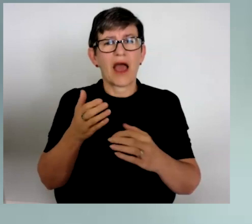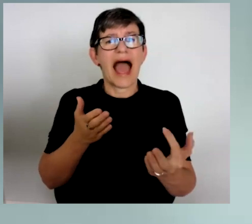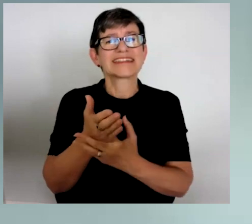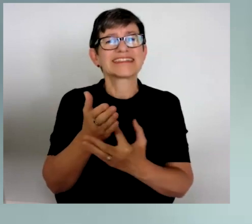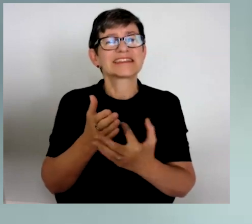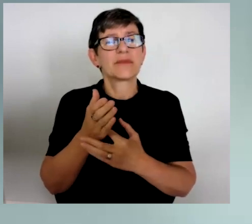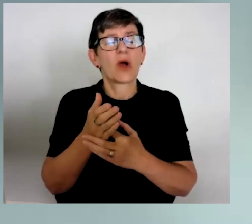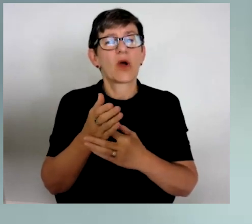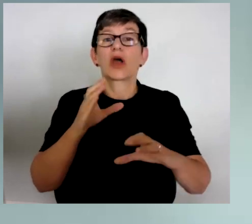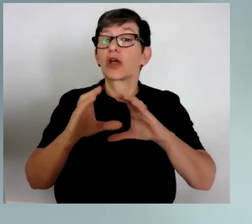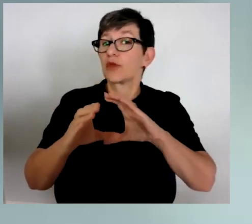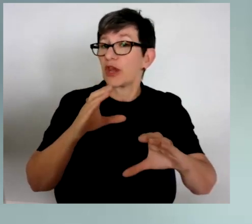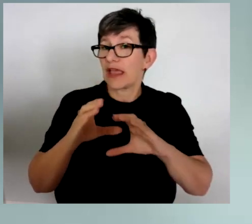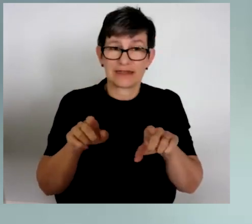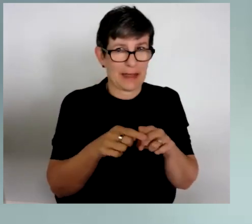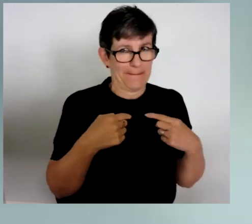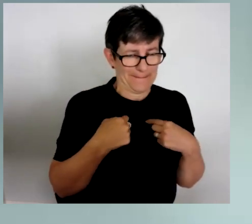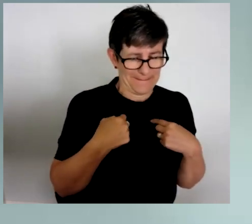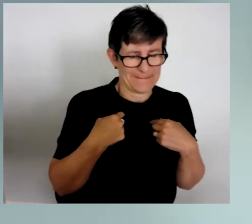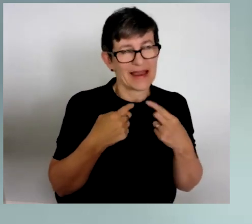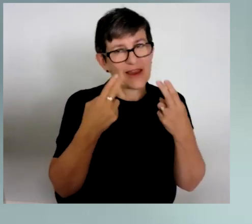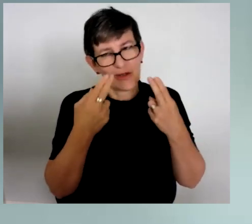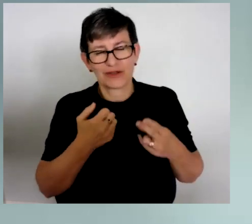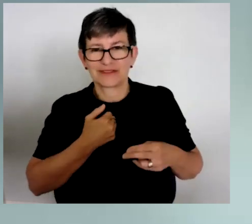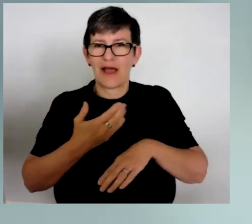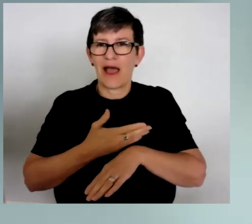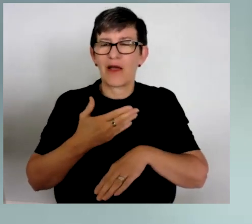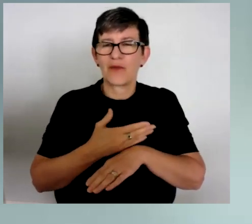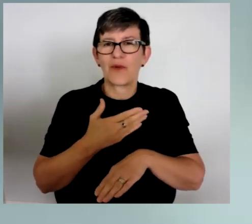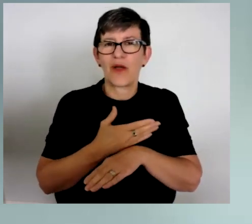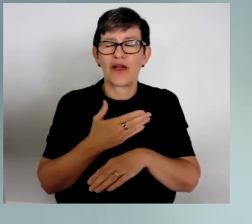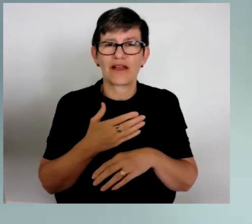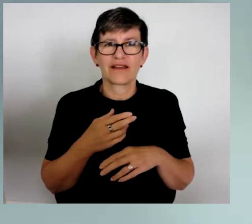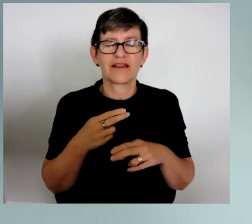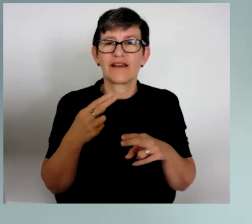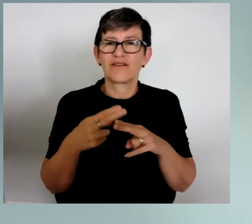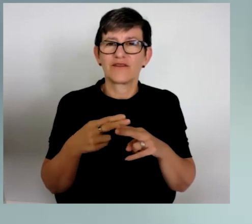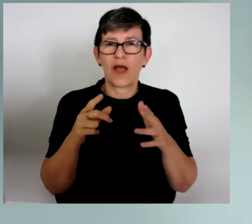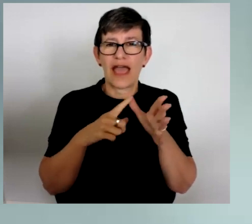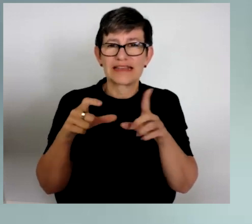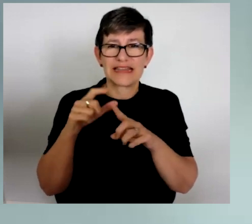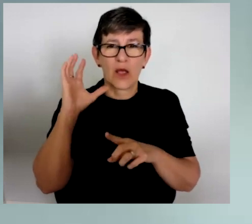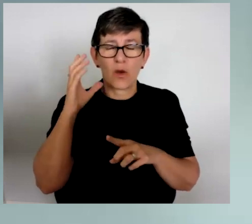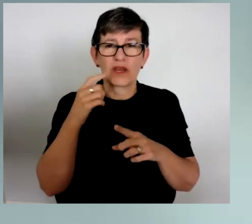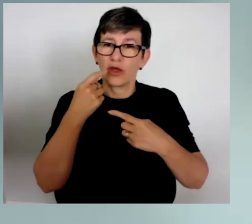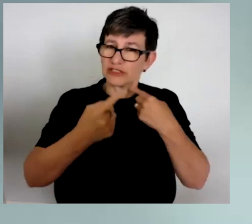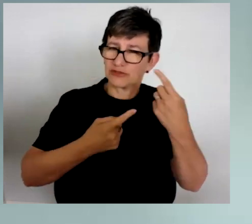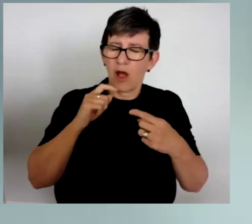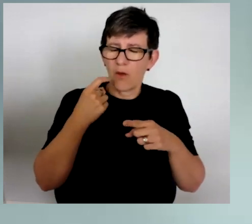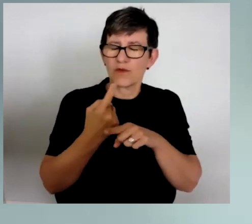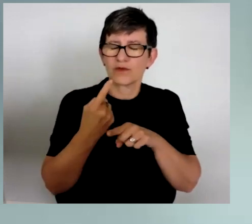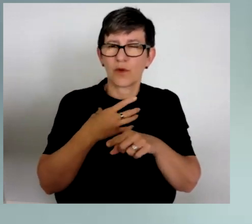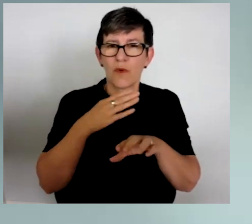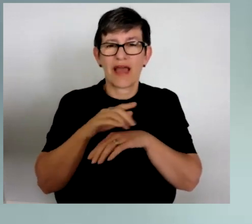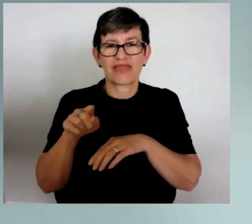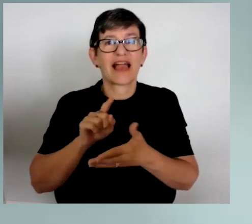I do also. And particularly, of course, given my work in relation to audio description, which I'll touch on a